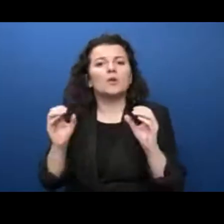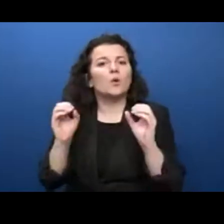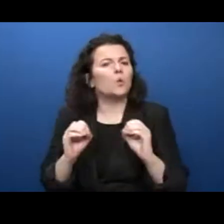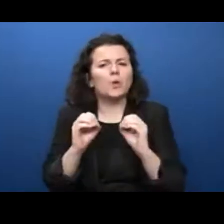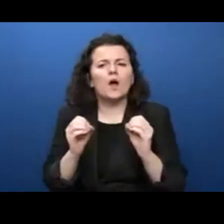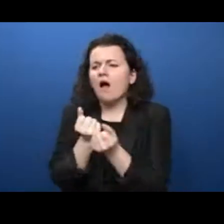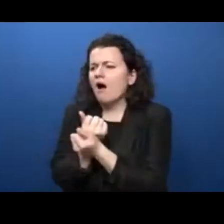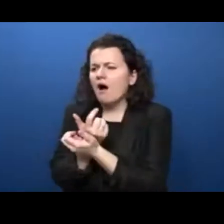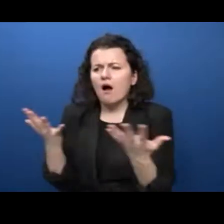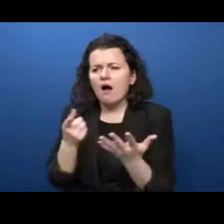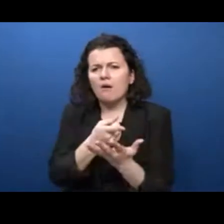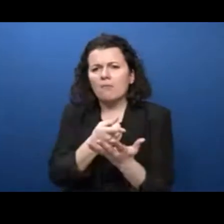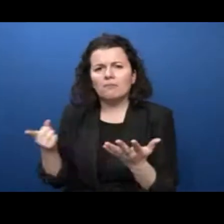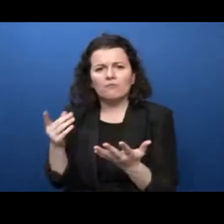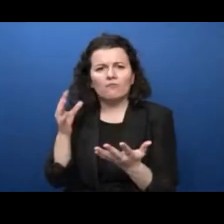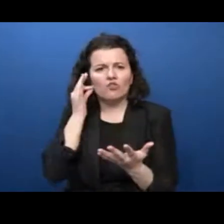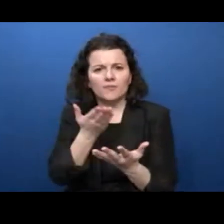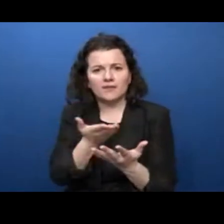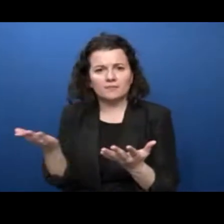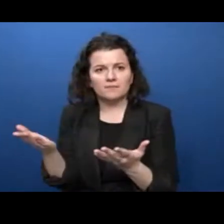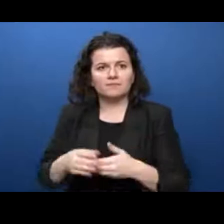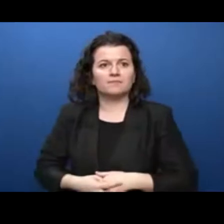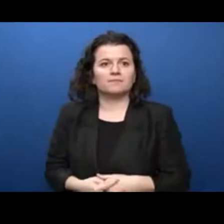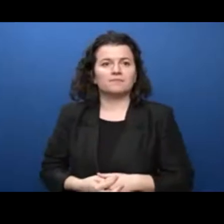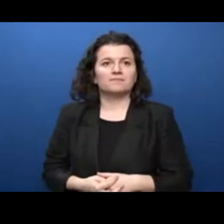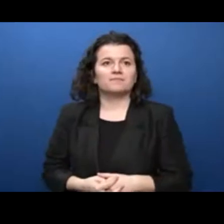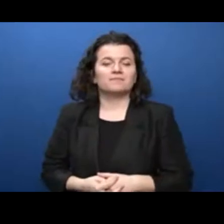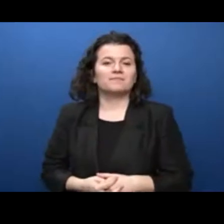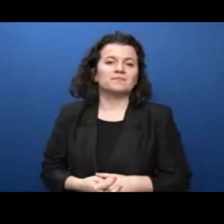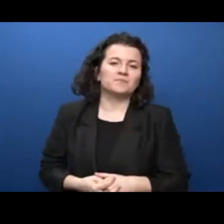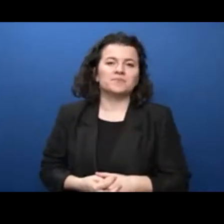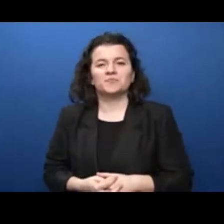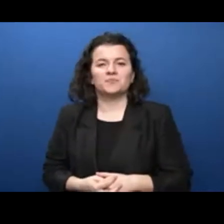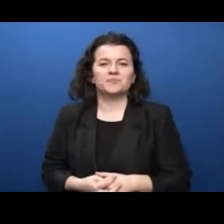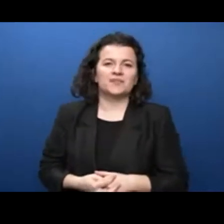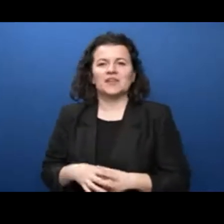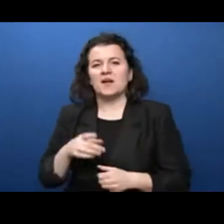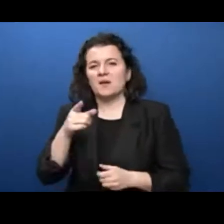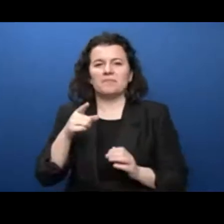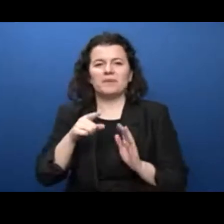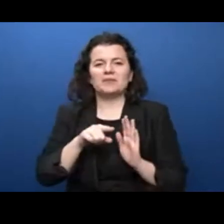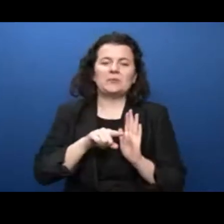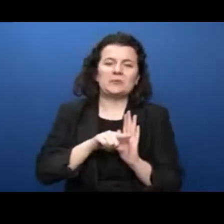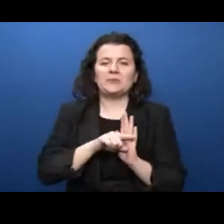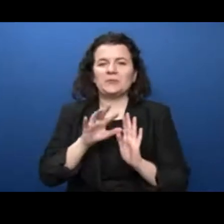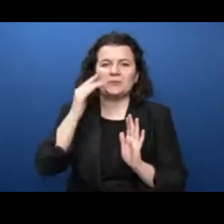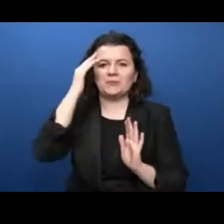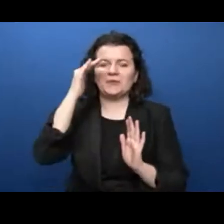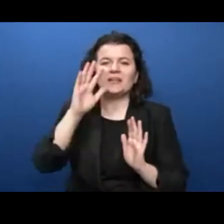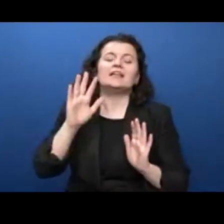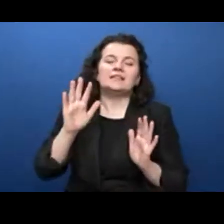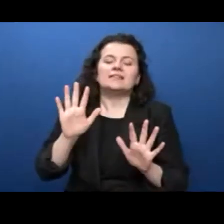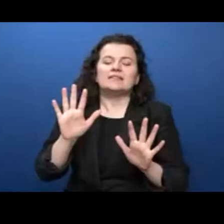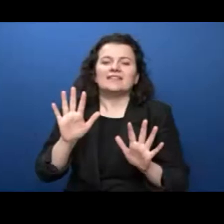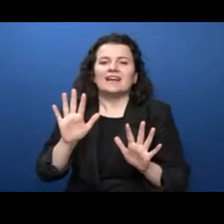you were, I guess, a little bit more pessimistic than necessary. It's still a terrible figure